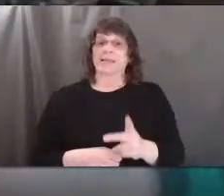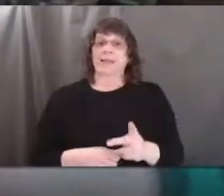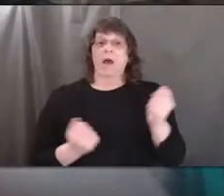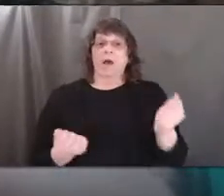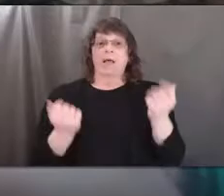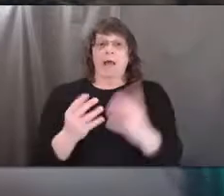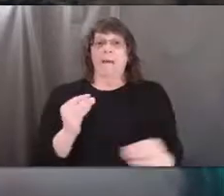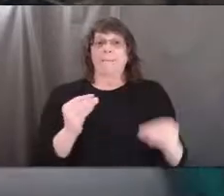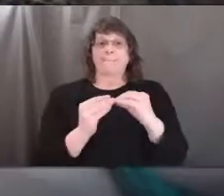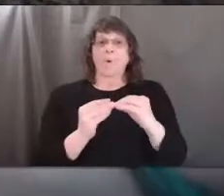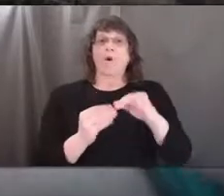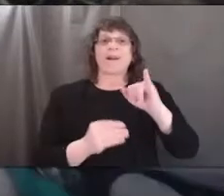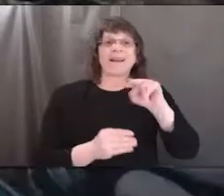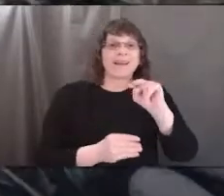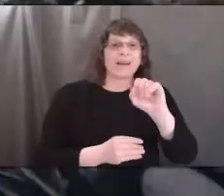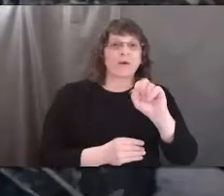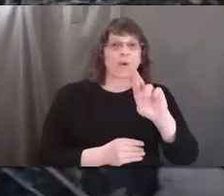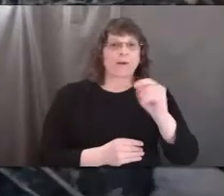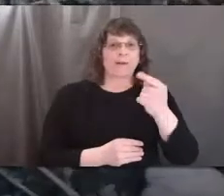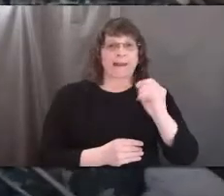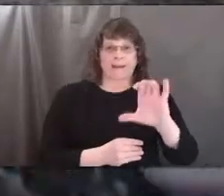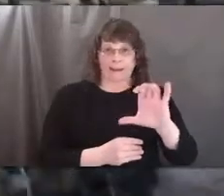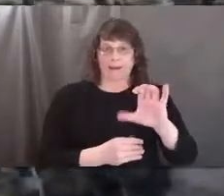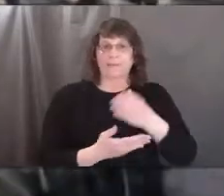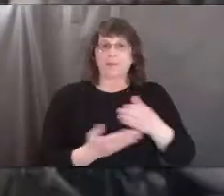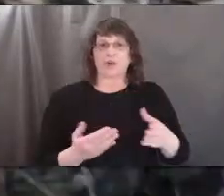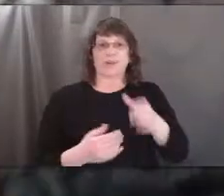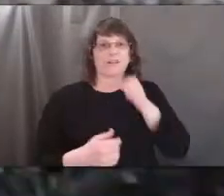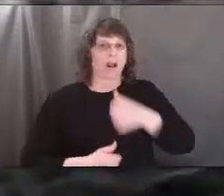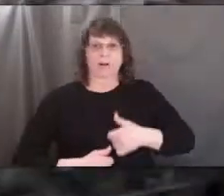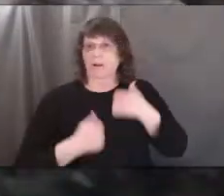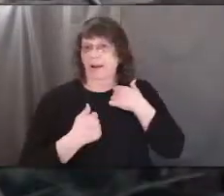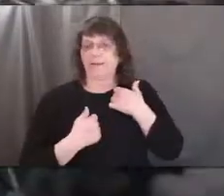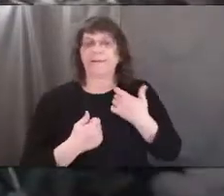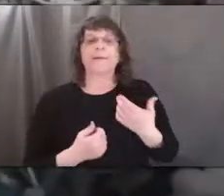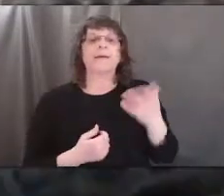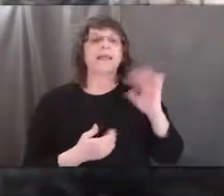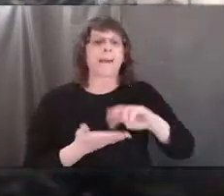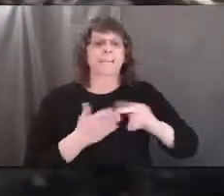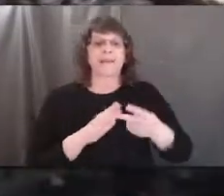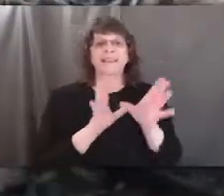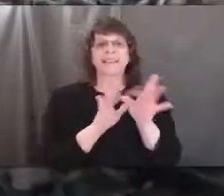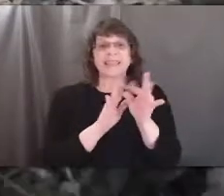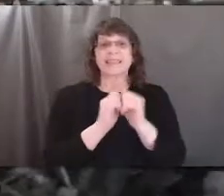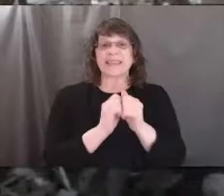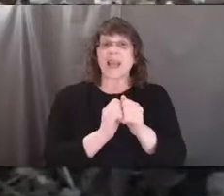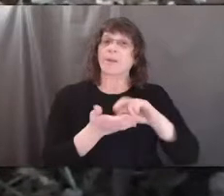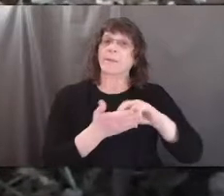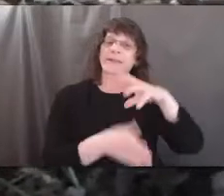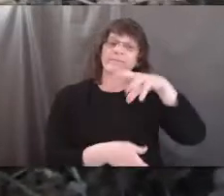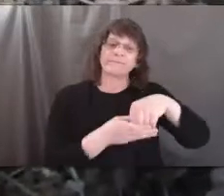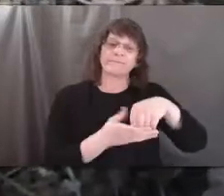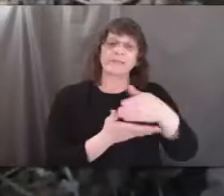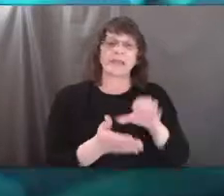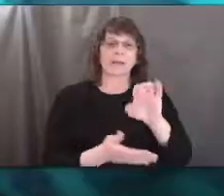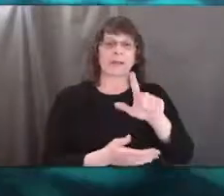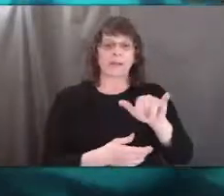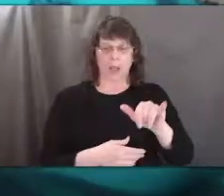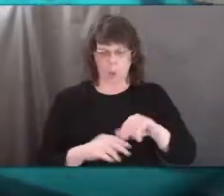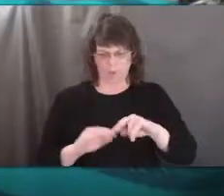lot more inorganic material. It's really sticking together, which shows me there's some clay in it. Oh, my worm fell.